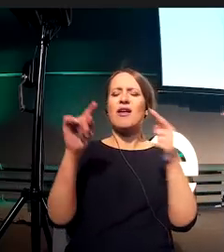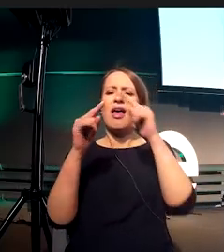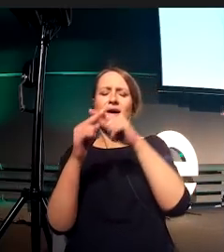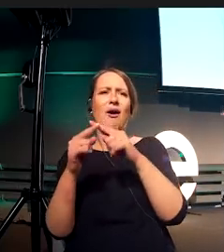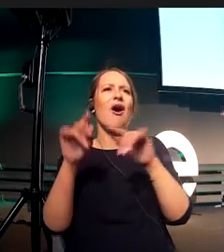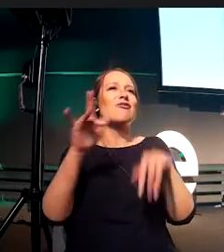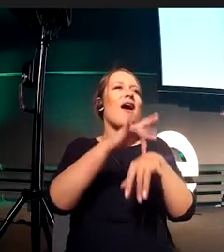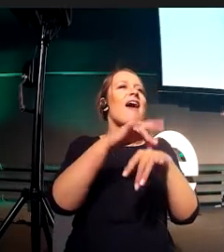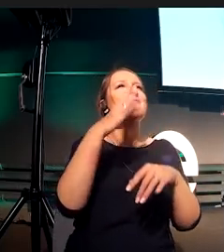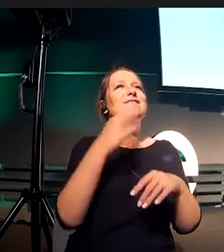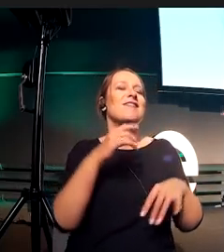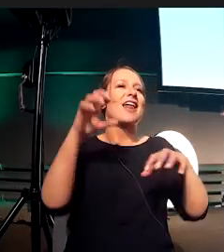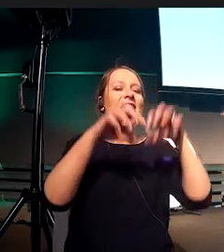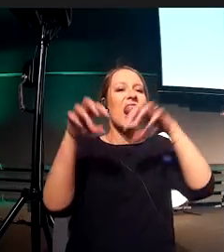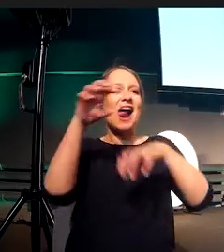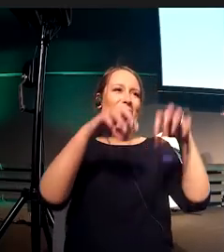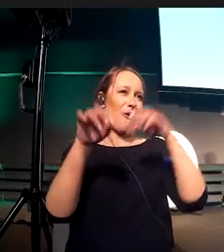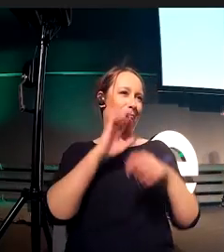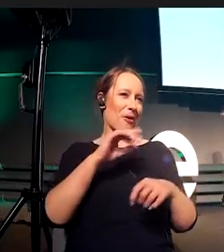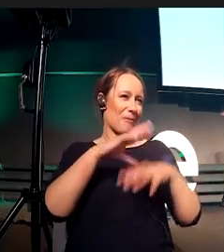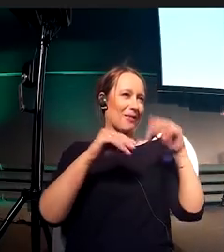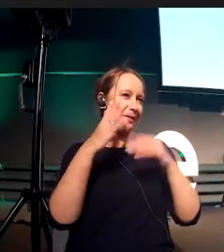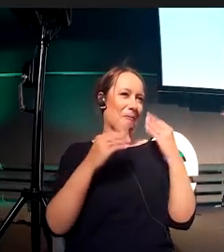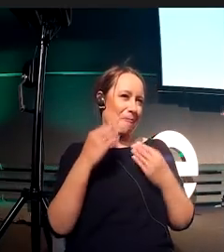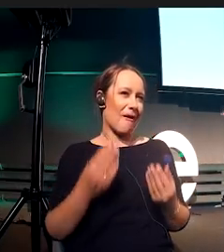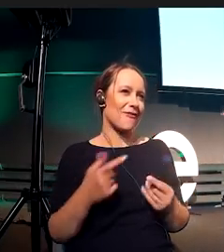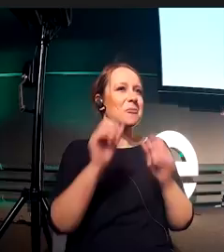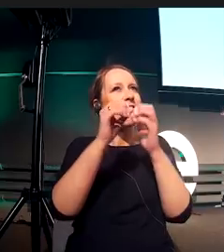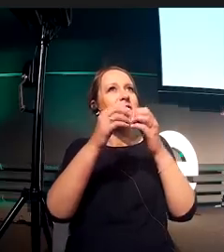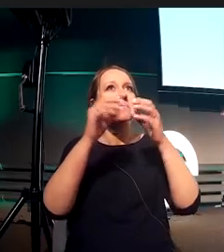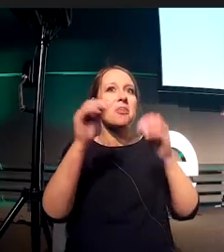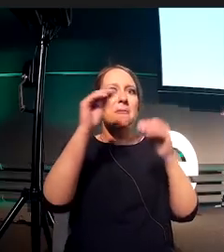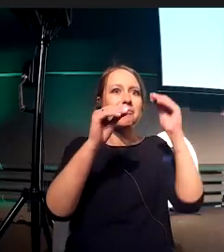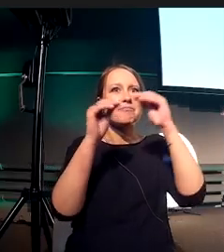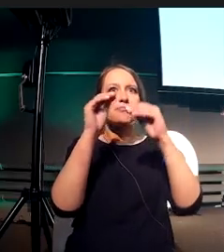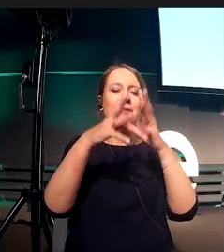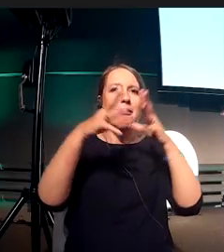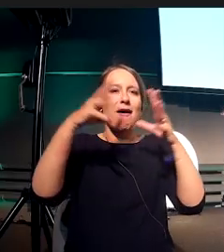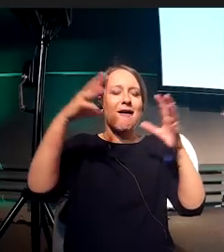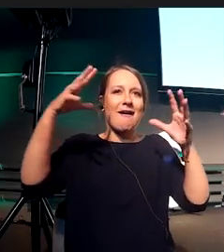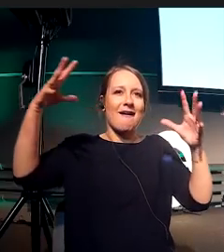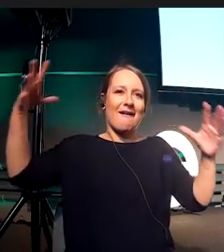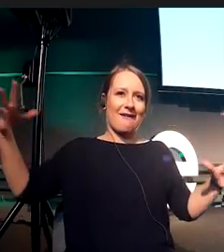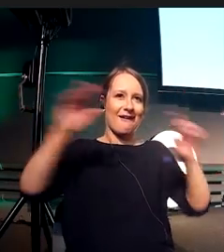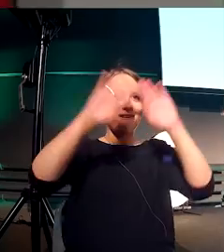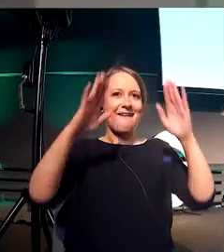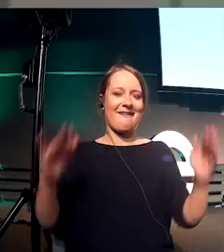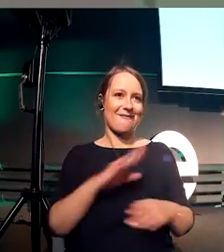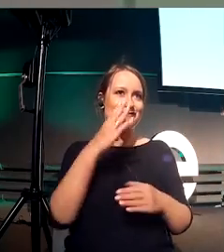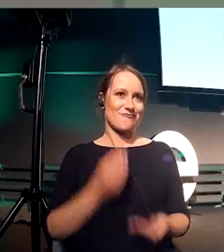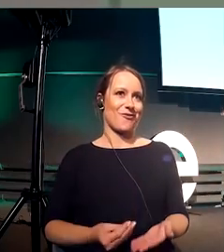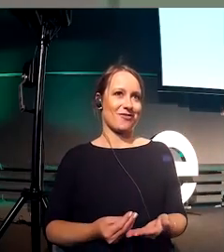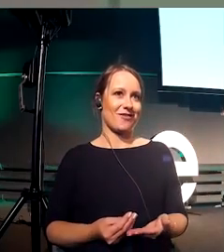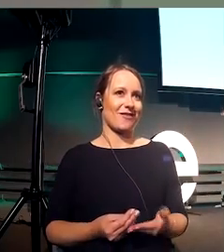So we put it in there. The last thing I've done with it was a little bit of a form of art.